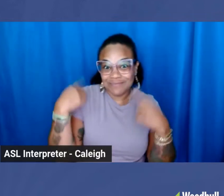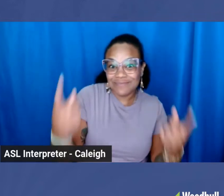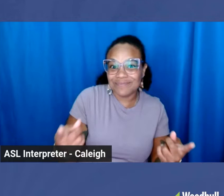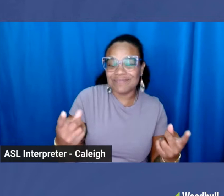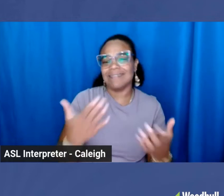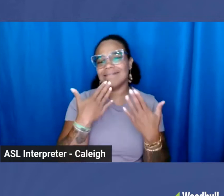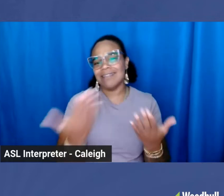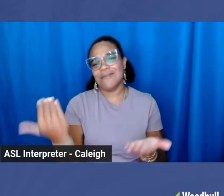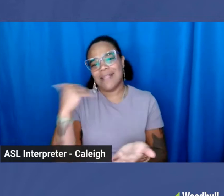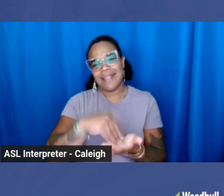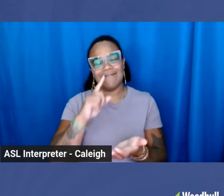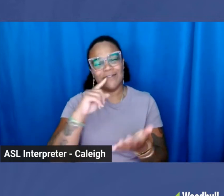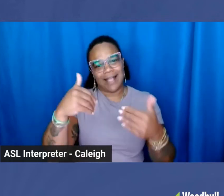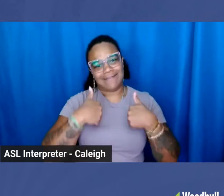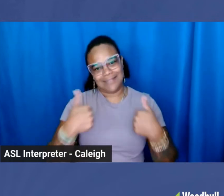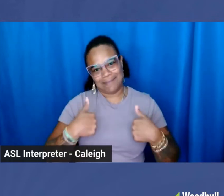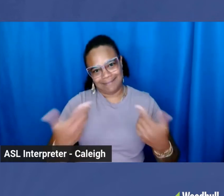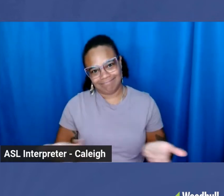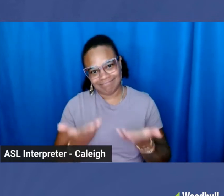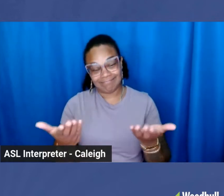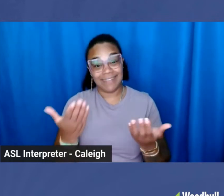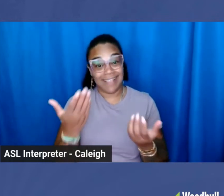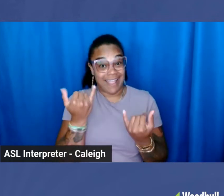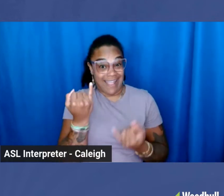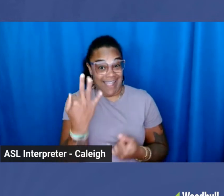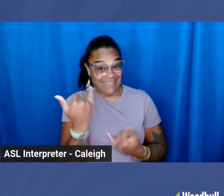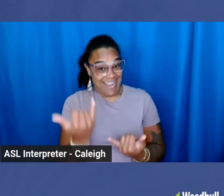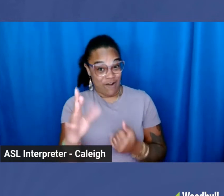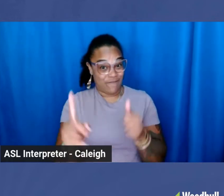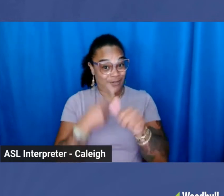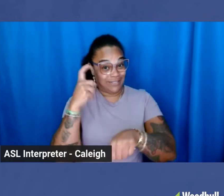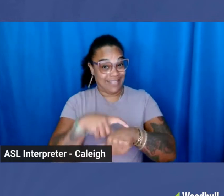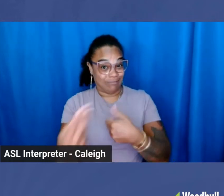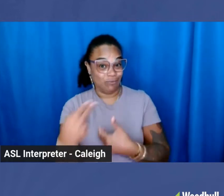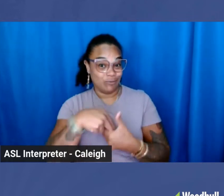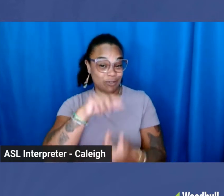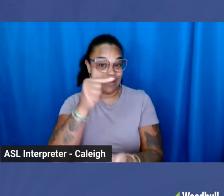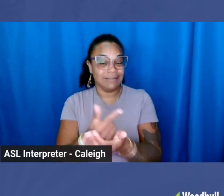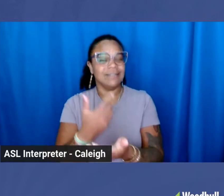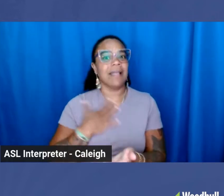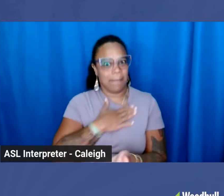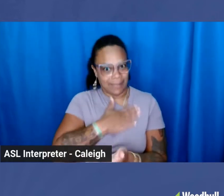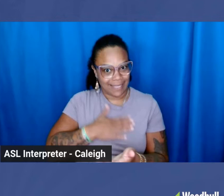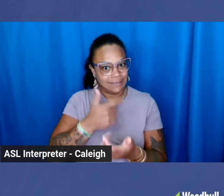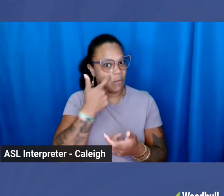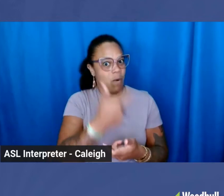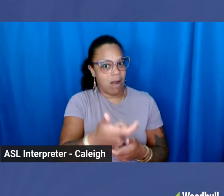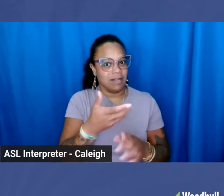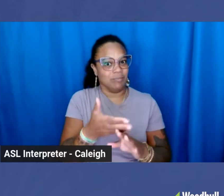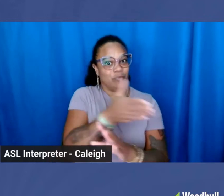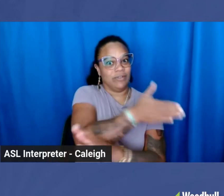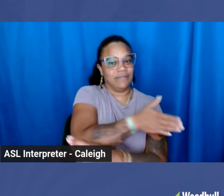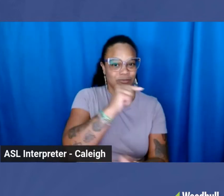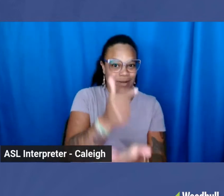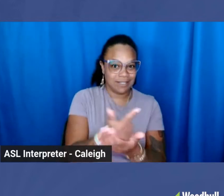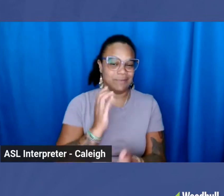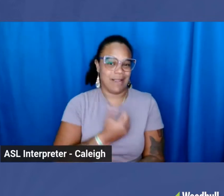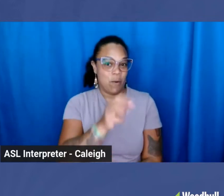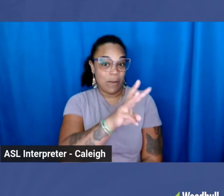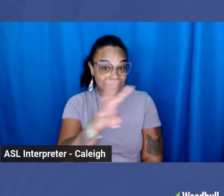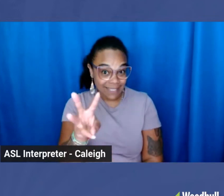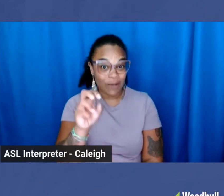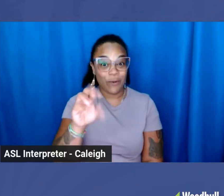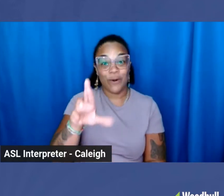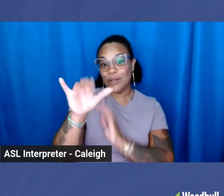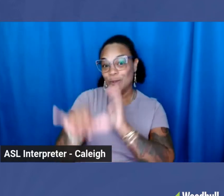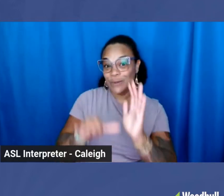having me. Folks, if this is your first graduation, please check out the Spokes Hub graduations on our website, on our YouTube page. And